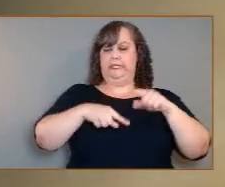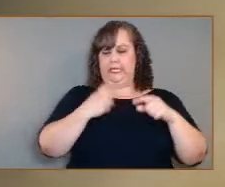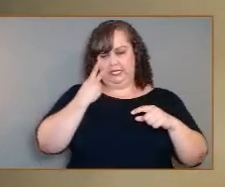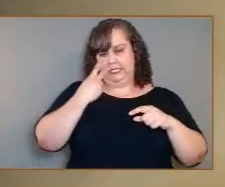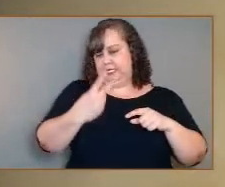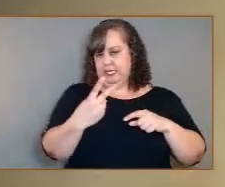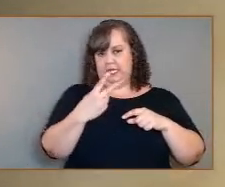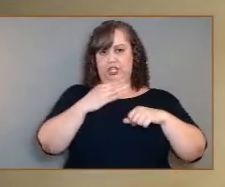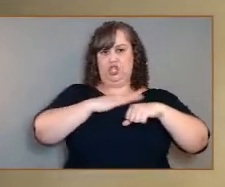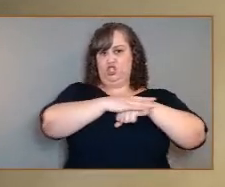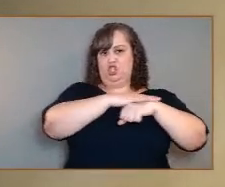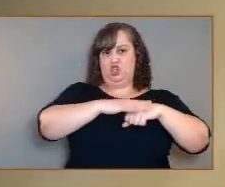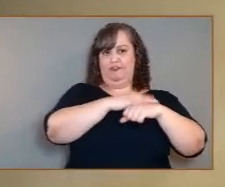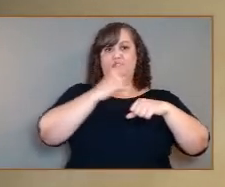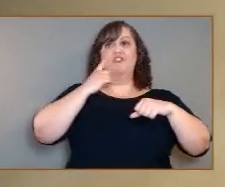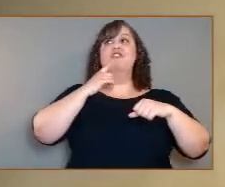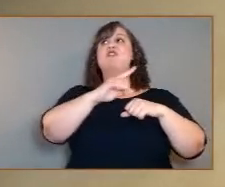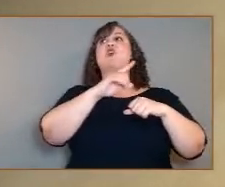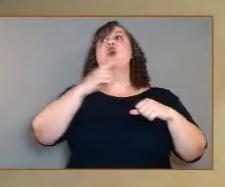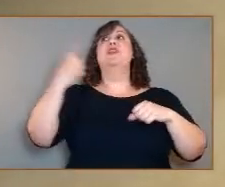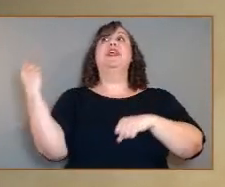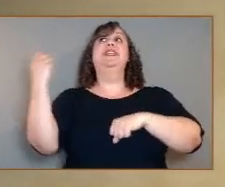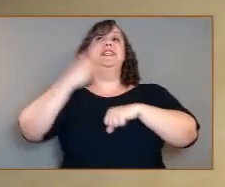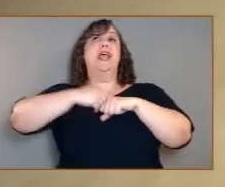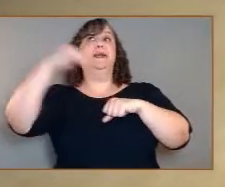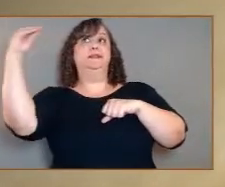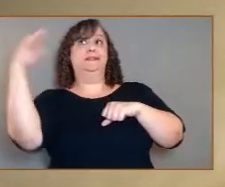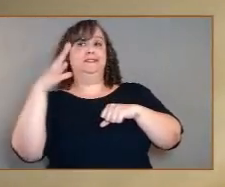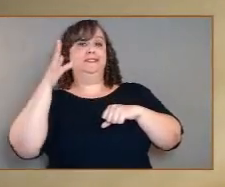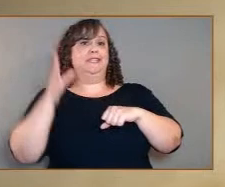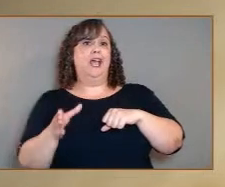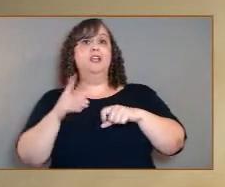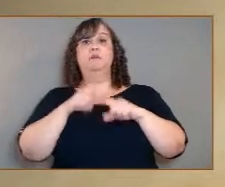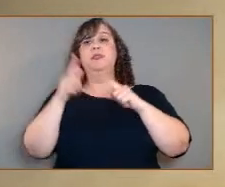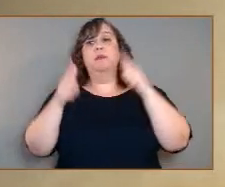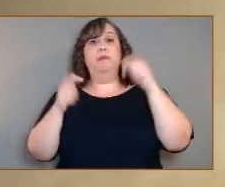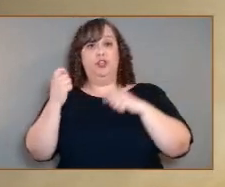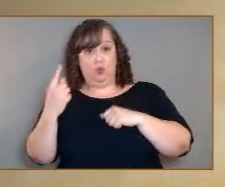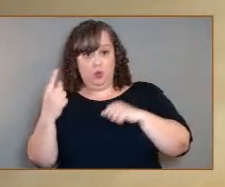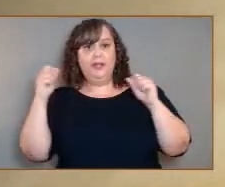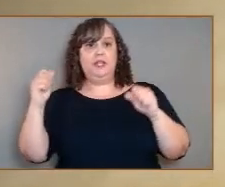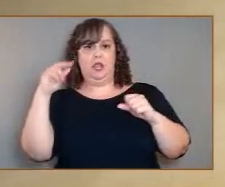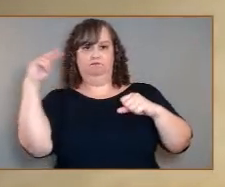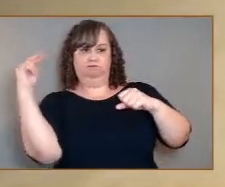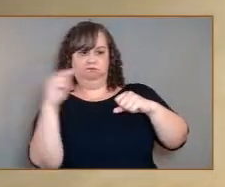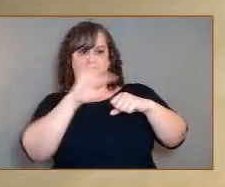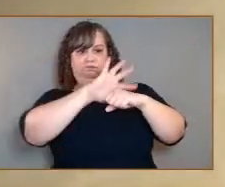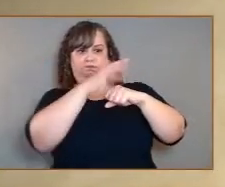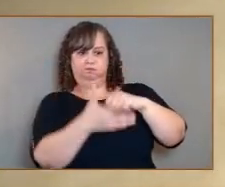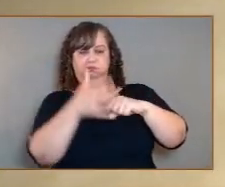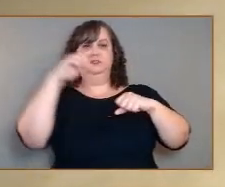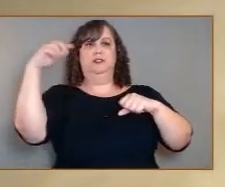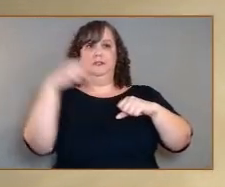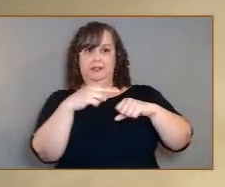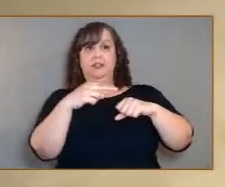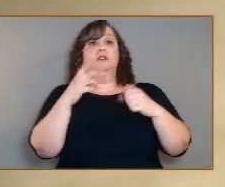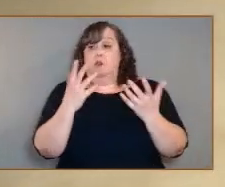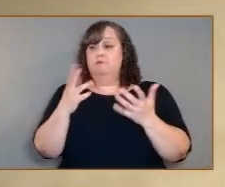our radar instrument can see the surface all the time. So for the most part, we are operating on both sides.